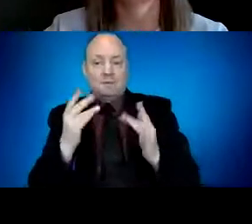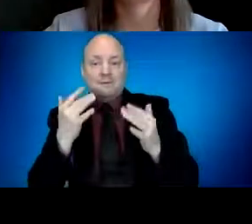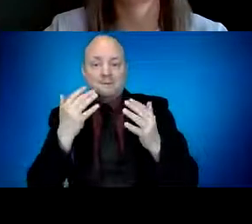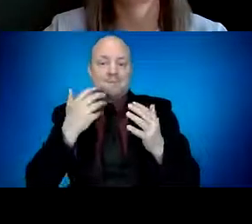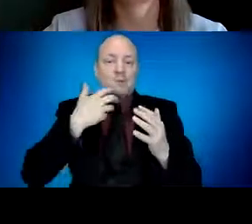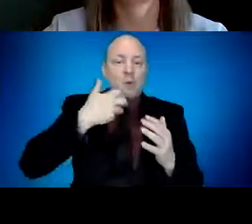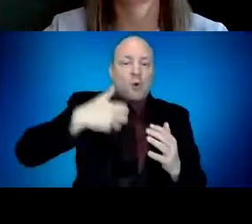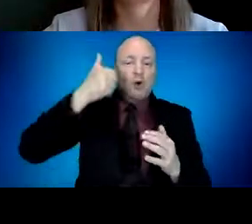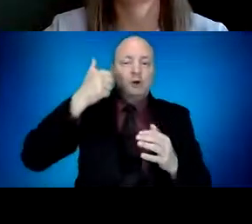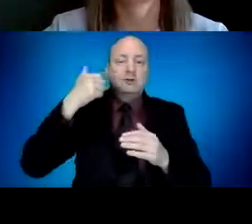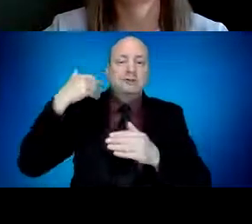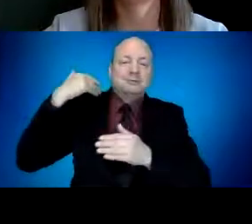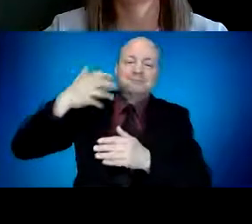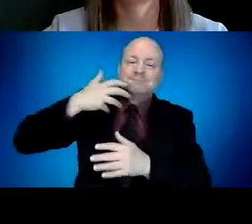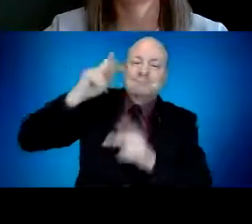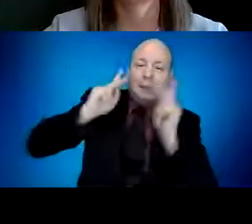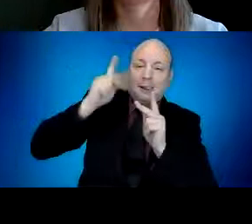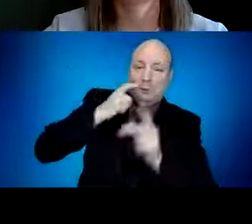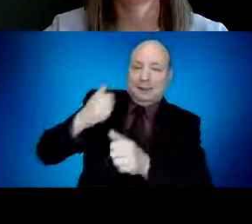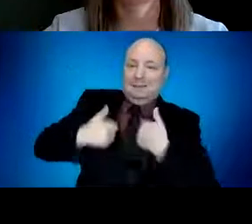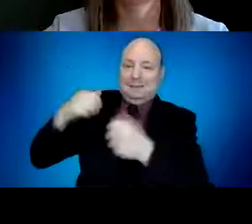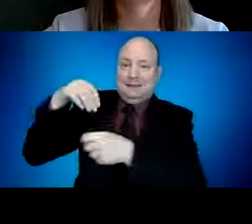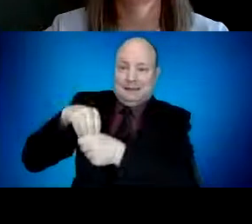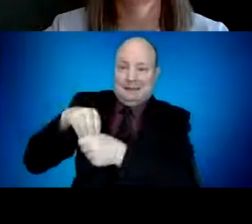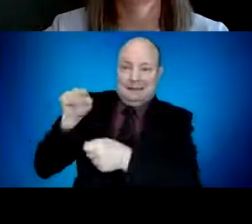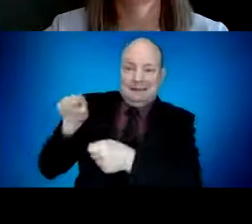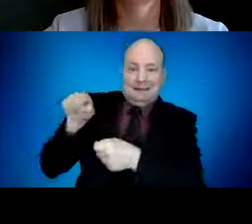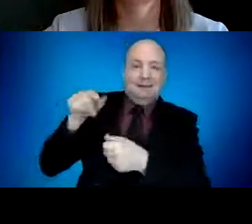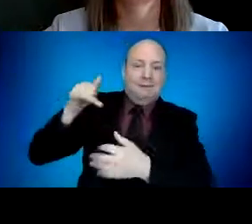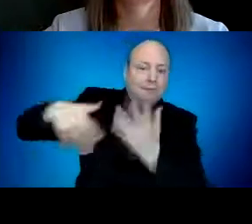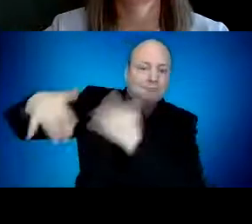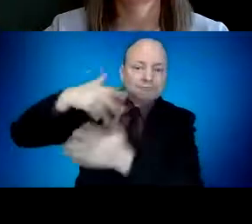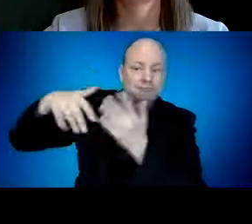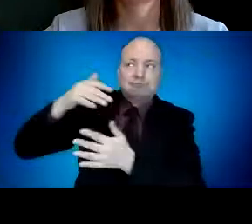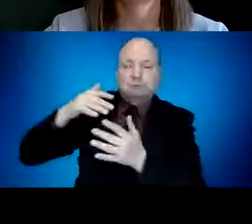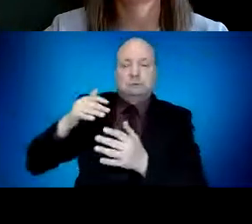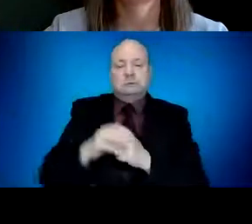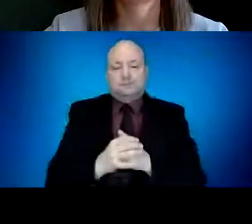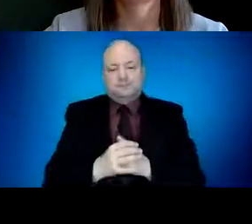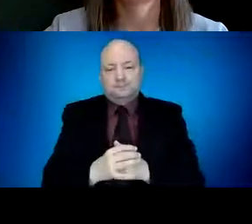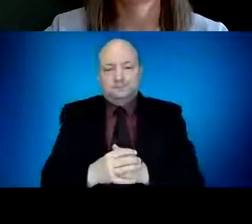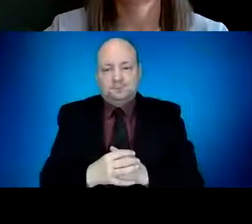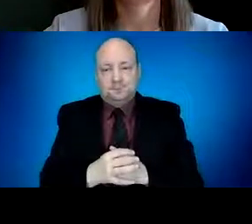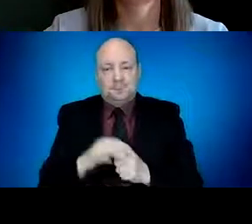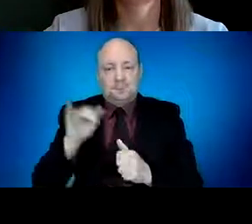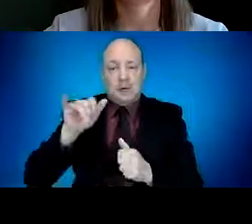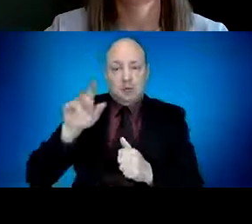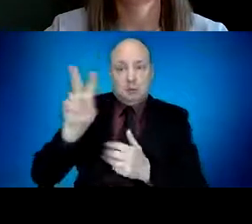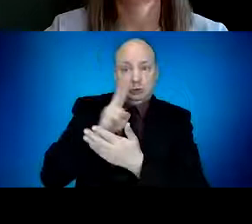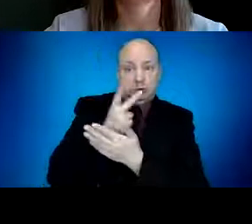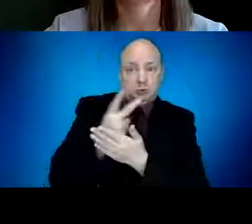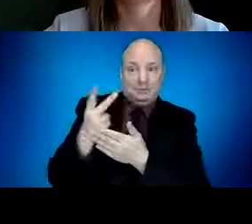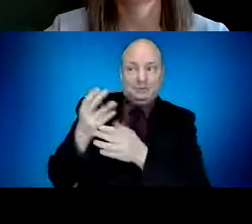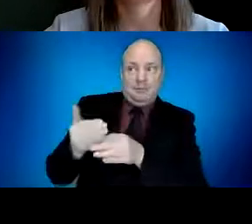commitment to equity, this change gives frontline workers and other Group 7 populations more time to get vaccinated. It also ensures that counties